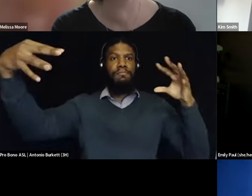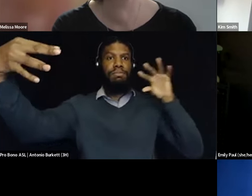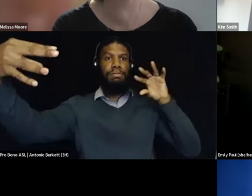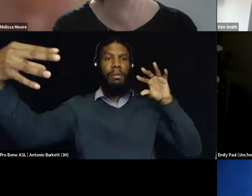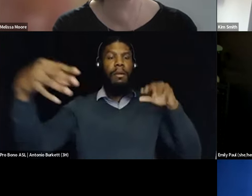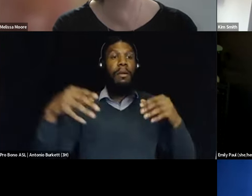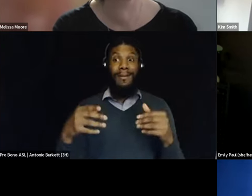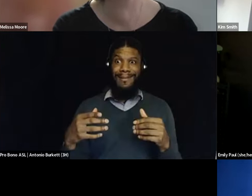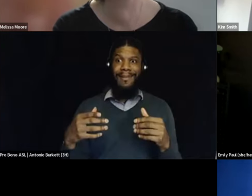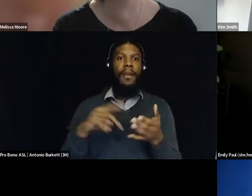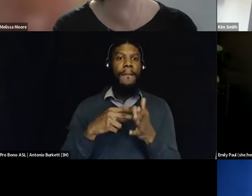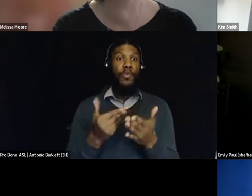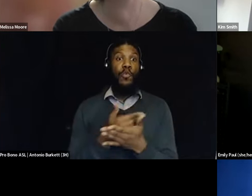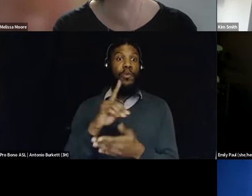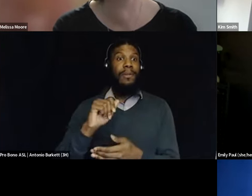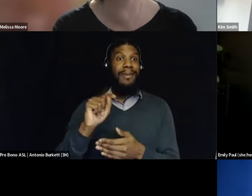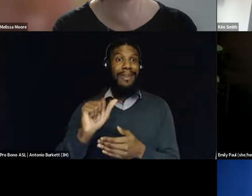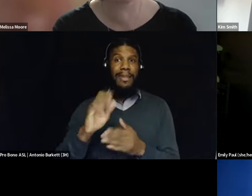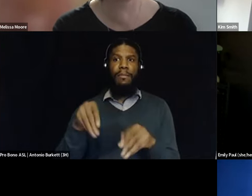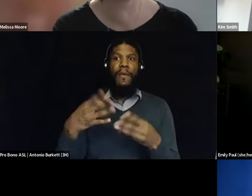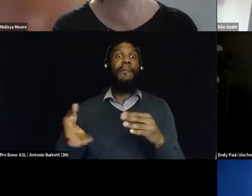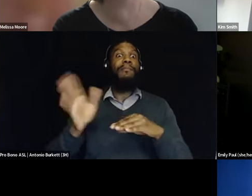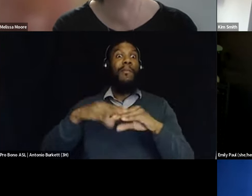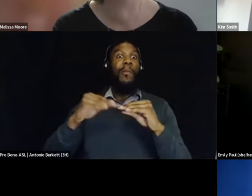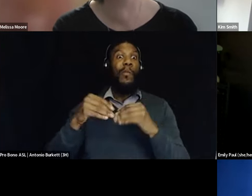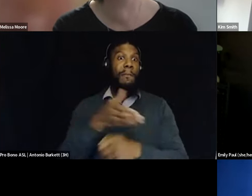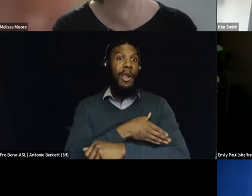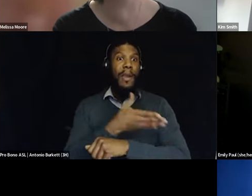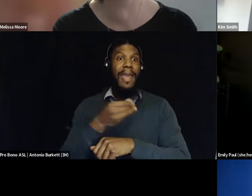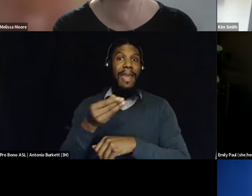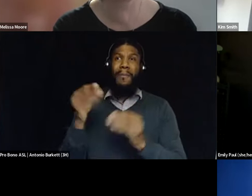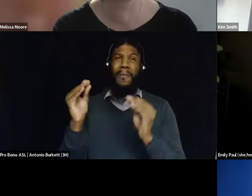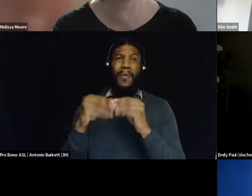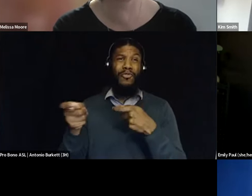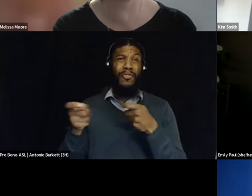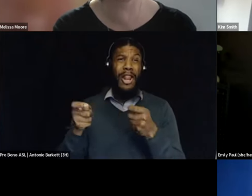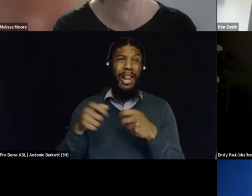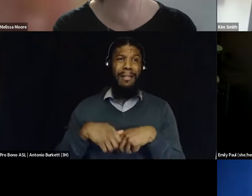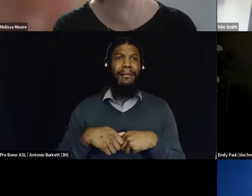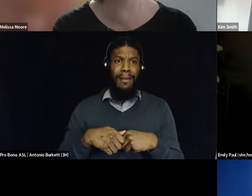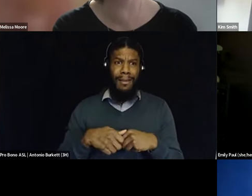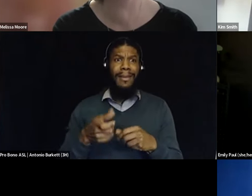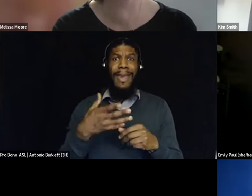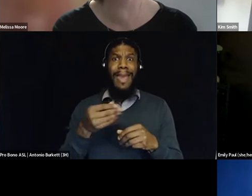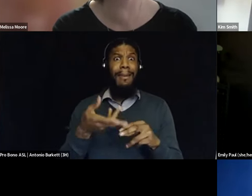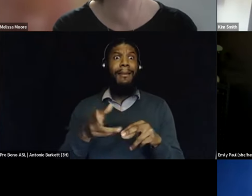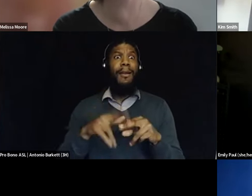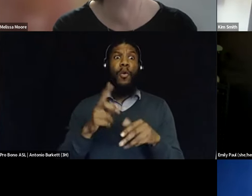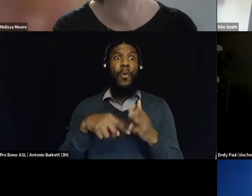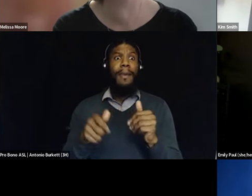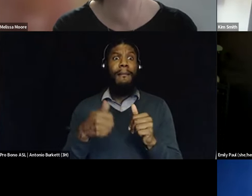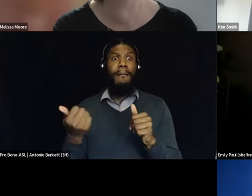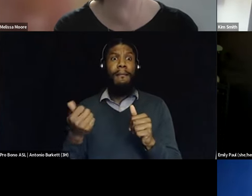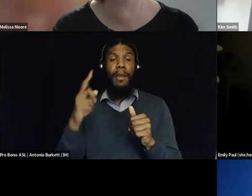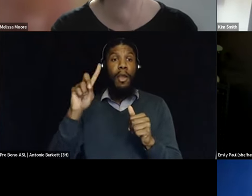giving these same agencies more power and more control and the thing that's also kind of adding on to that is that it's not only just